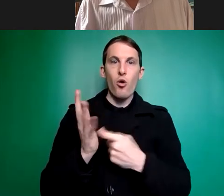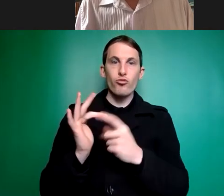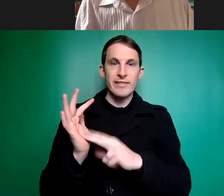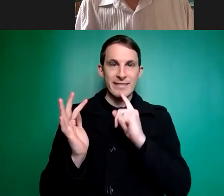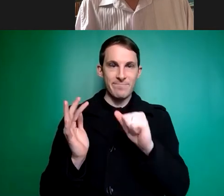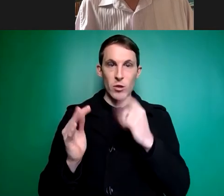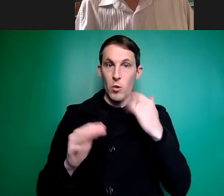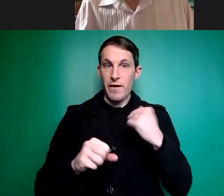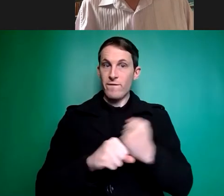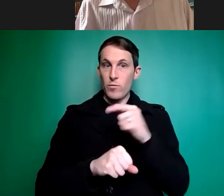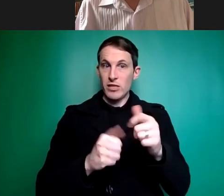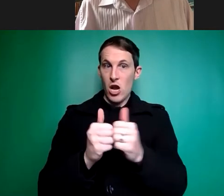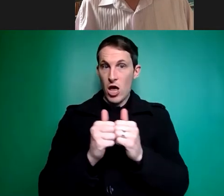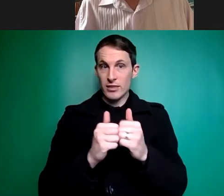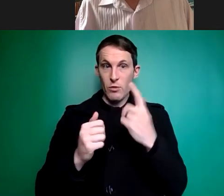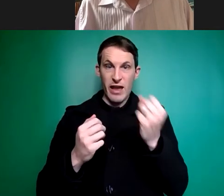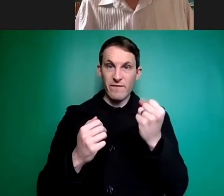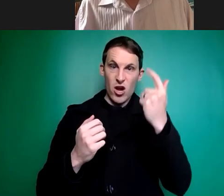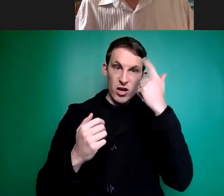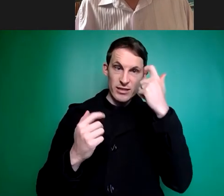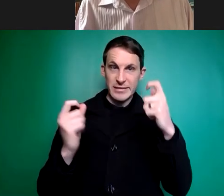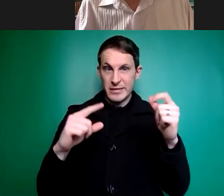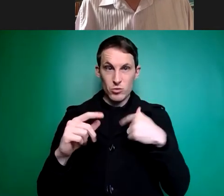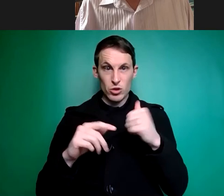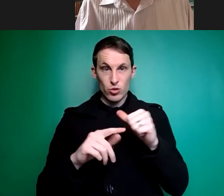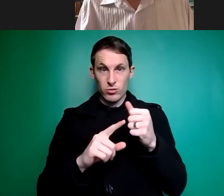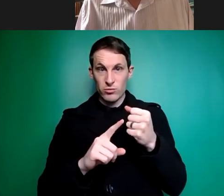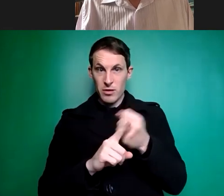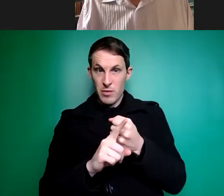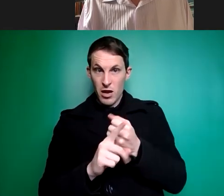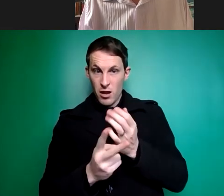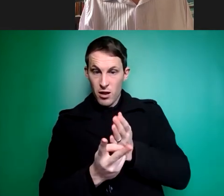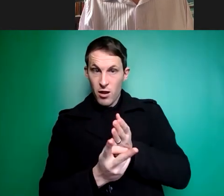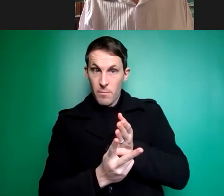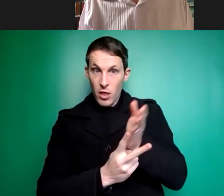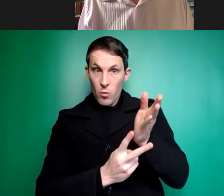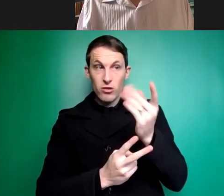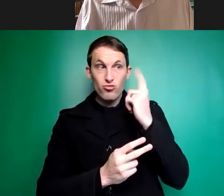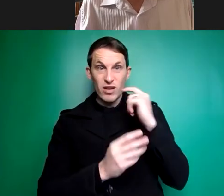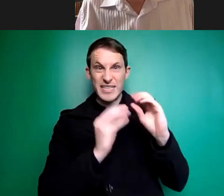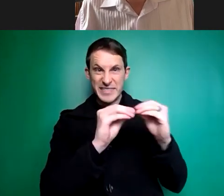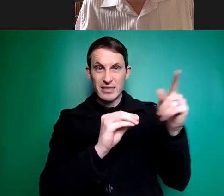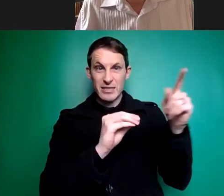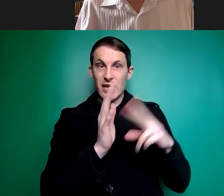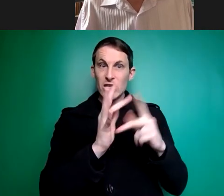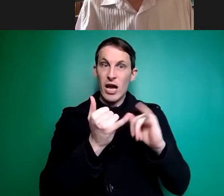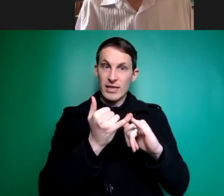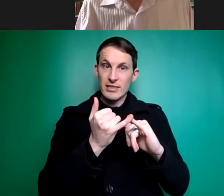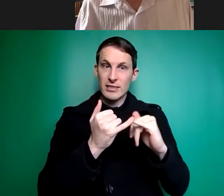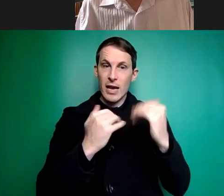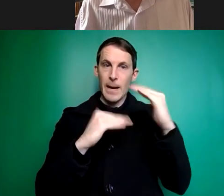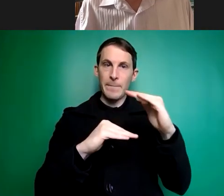alliance it's something that we threw backwards and forwards quite extensively do we go down the path of trying to extend eligibility for the NDIS